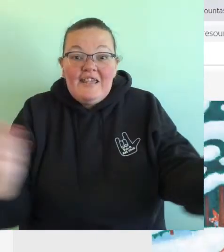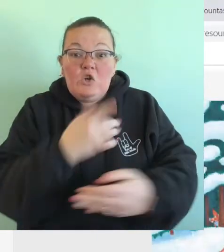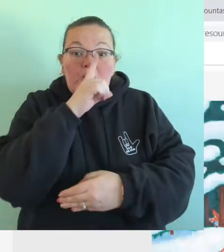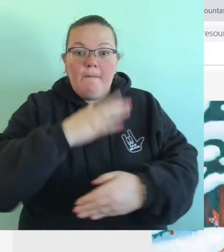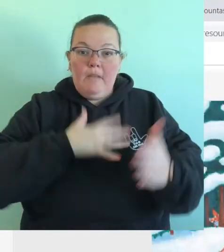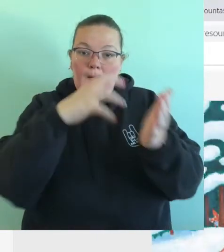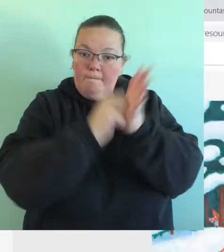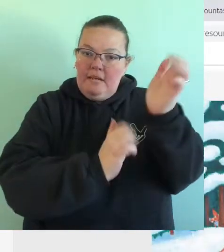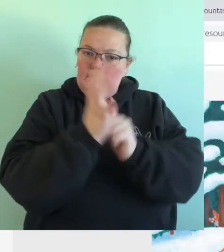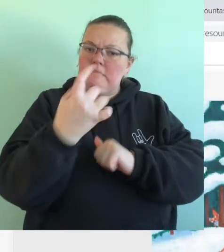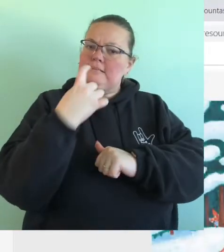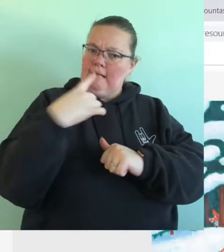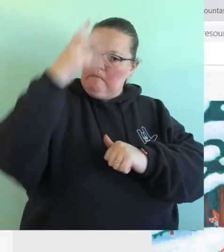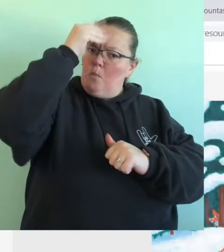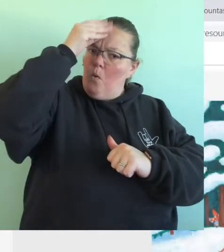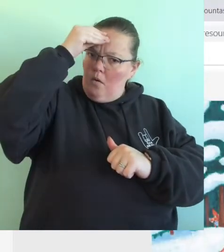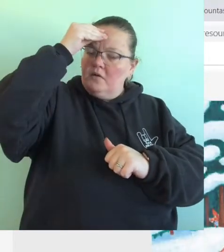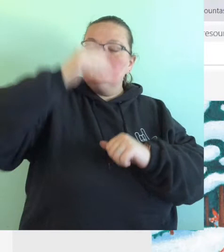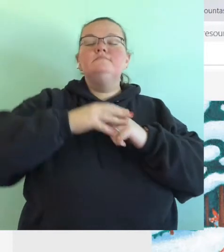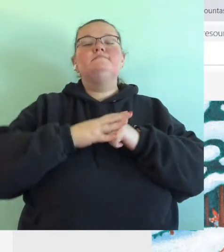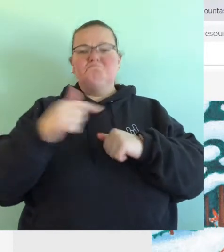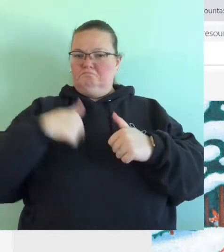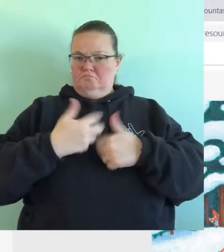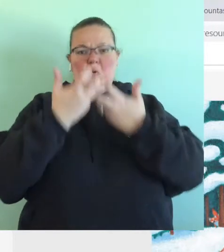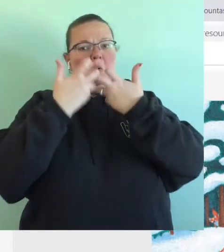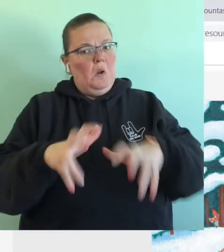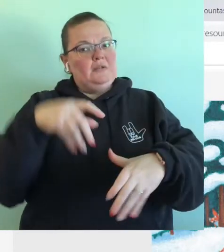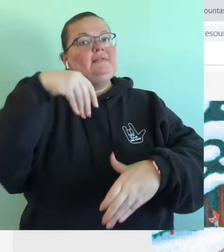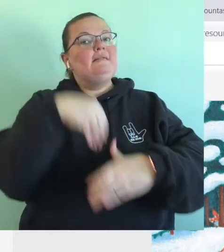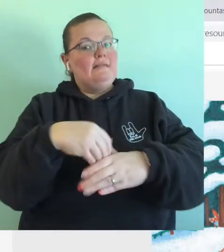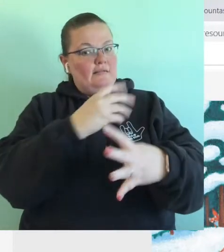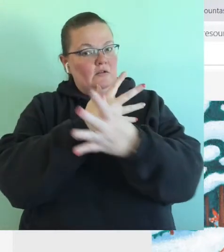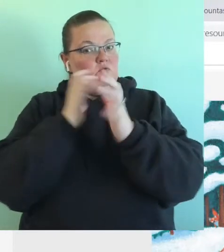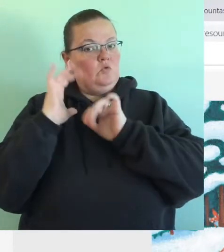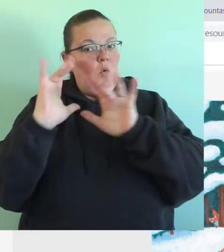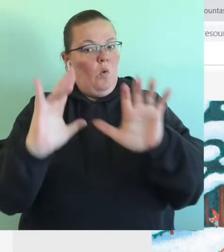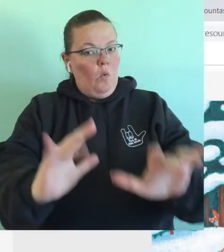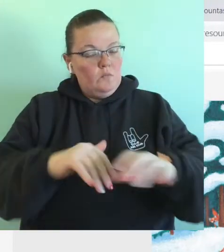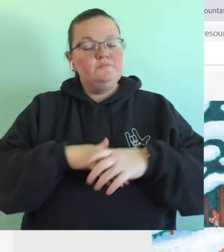Here is my mitten, said the boy. I lost it in the snow.